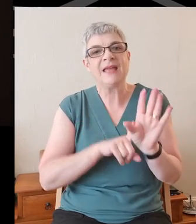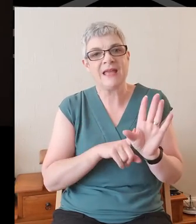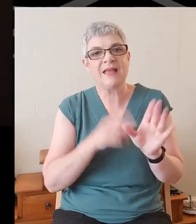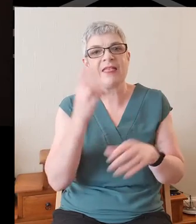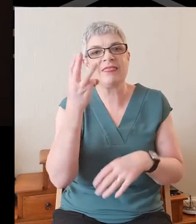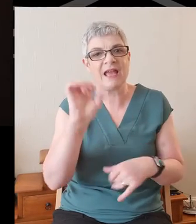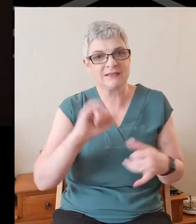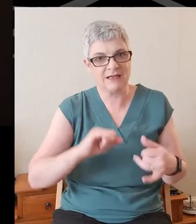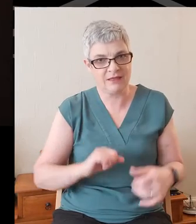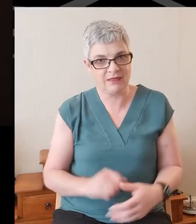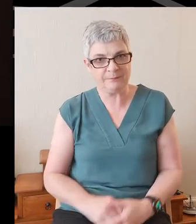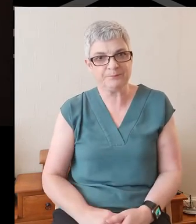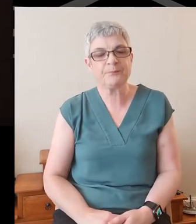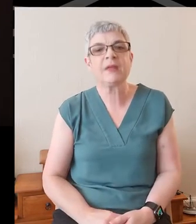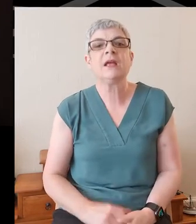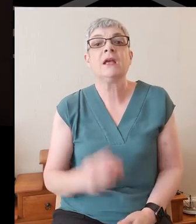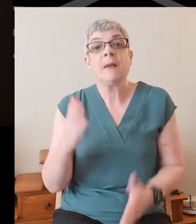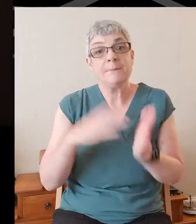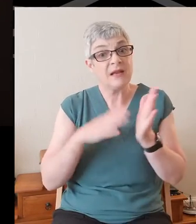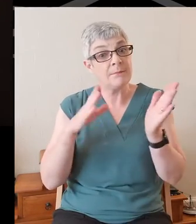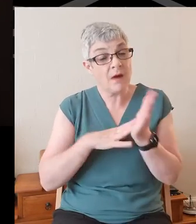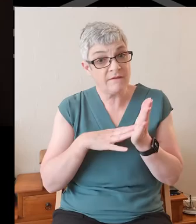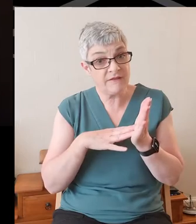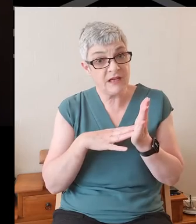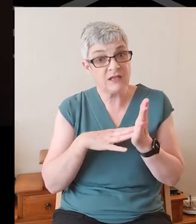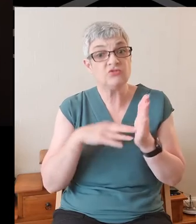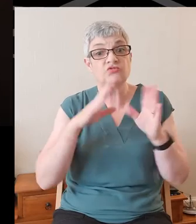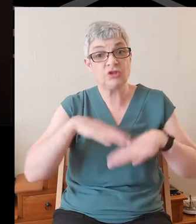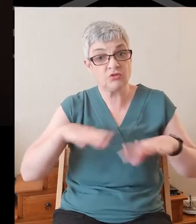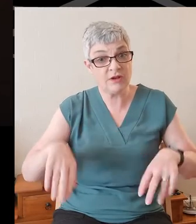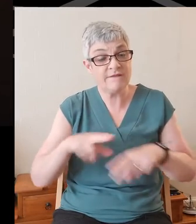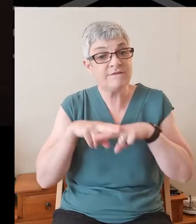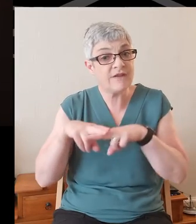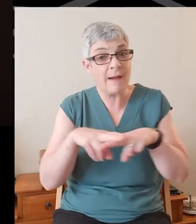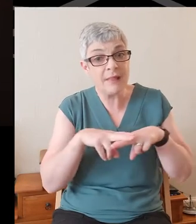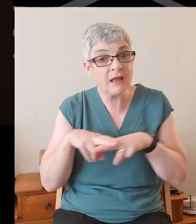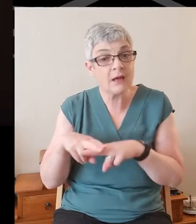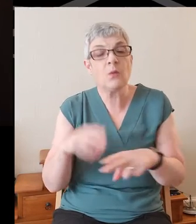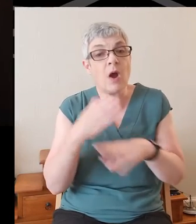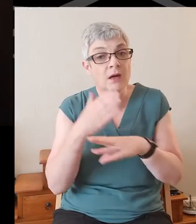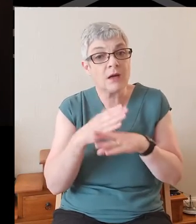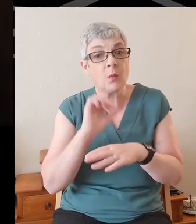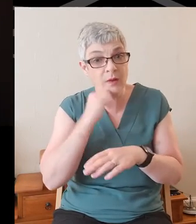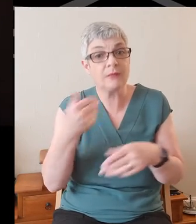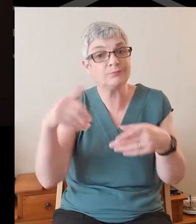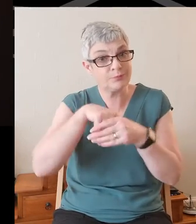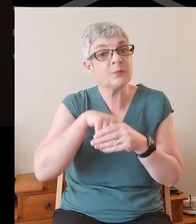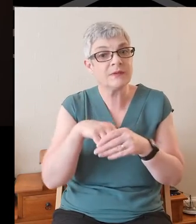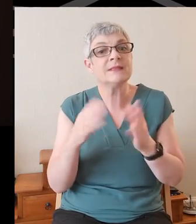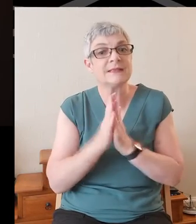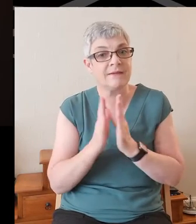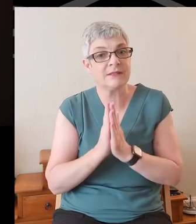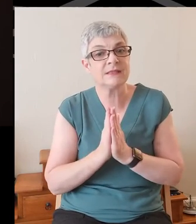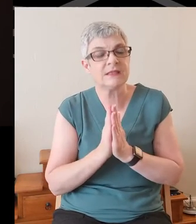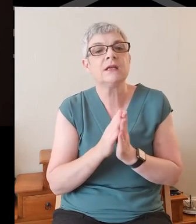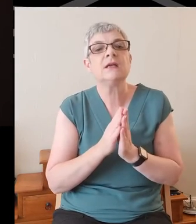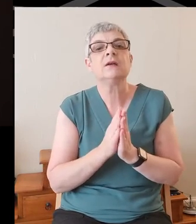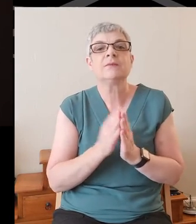Murphy, our children, youth and family worker, will be joining with me in the service. She'll be leading us in our opening prayers.